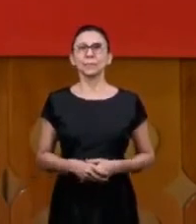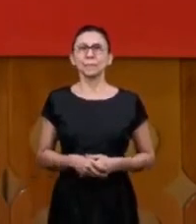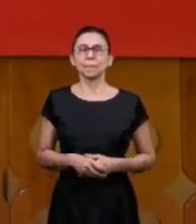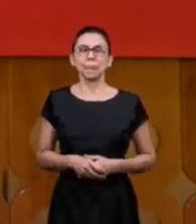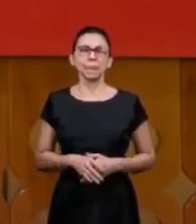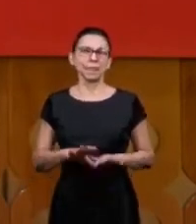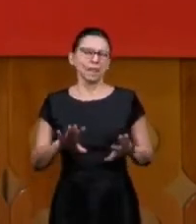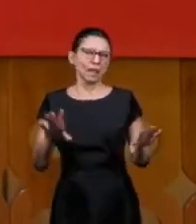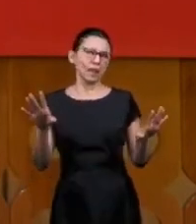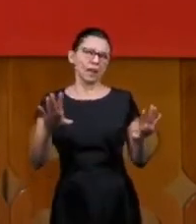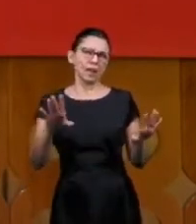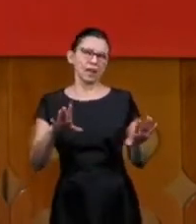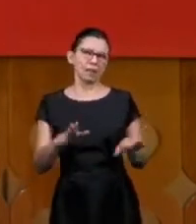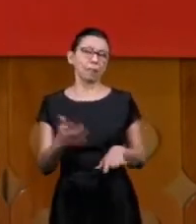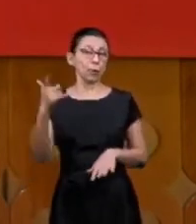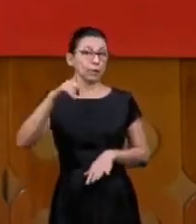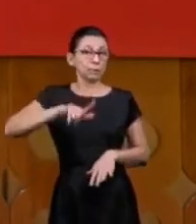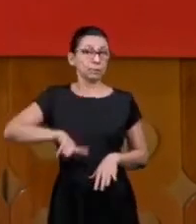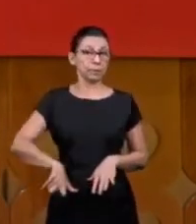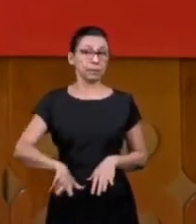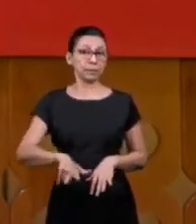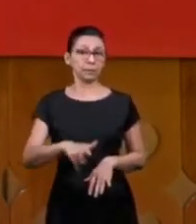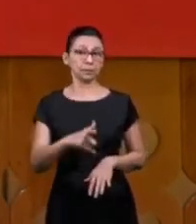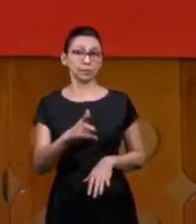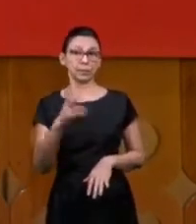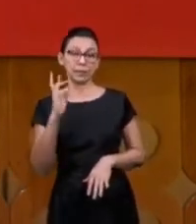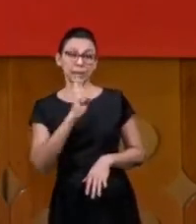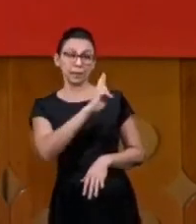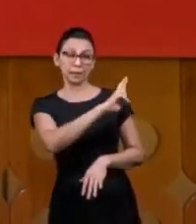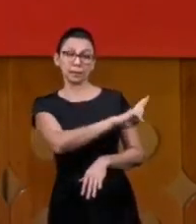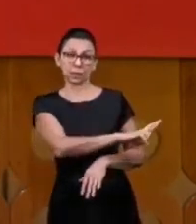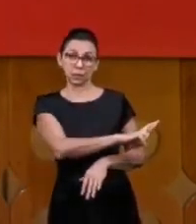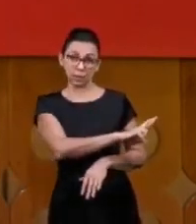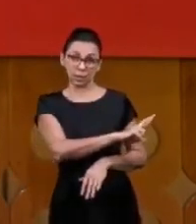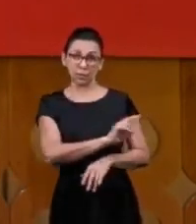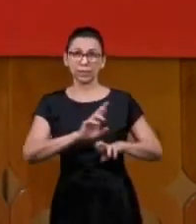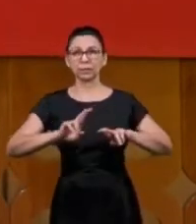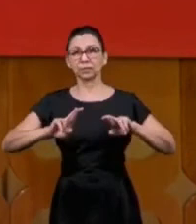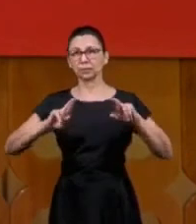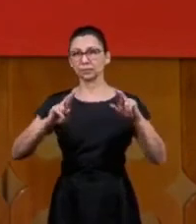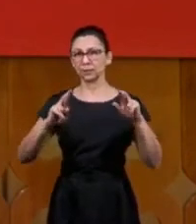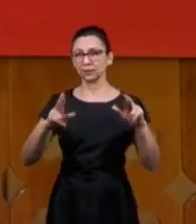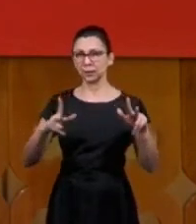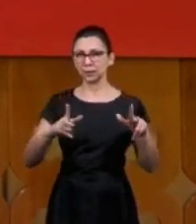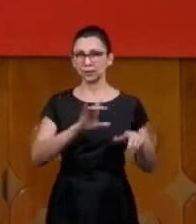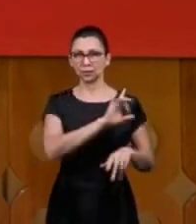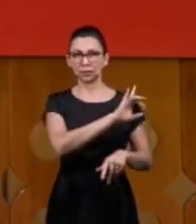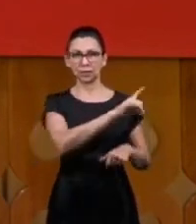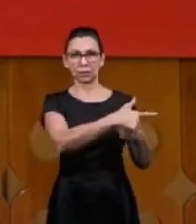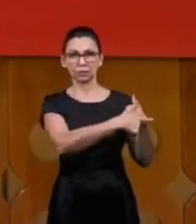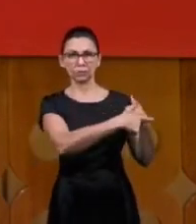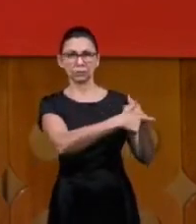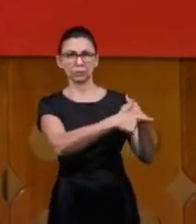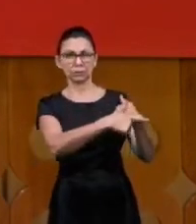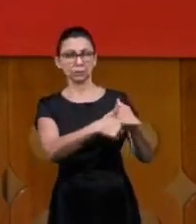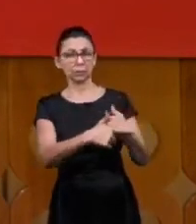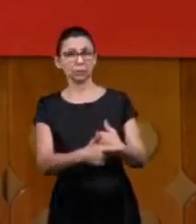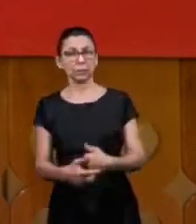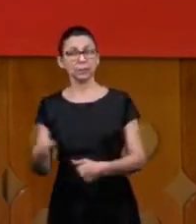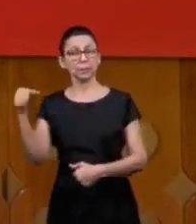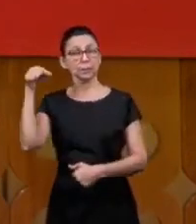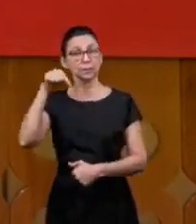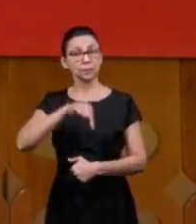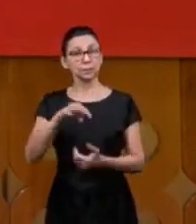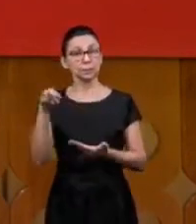ministry I'm going to repeat not in the other religions everyone has their function but in our midst it's this way you received it